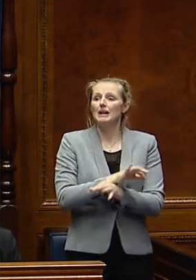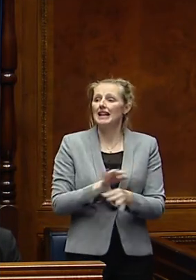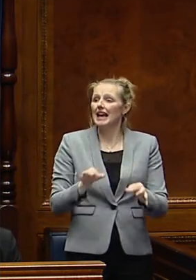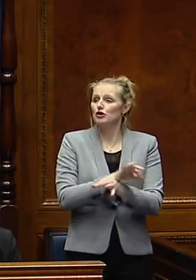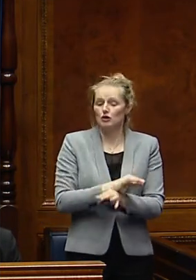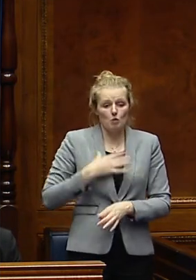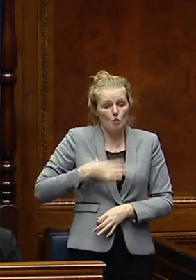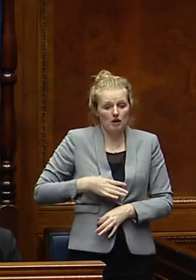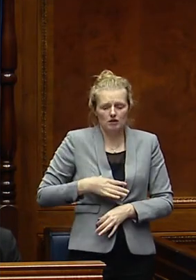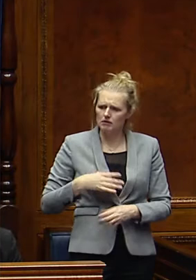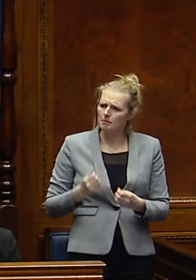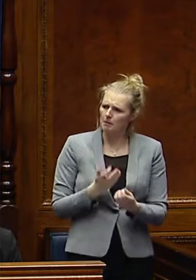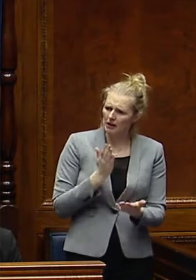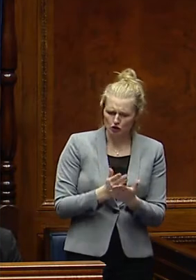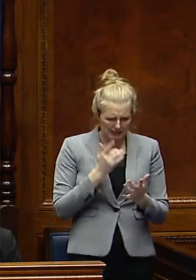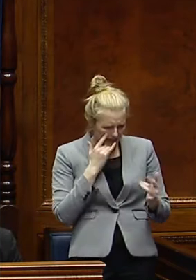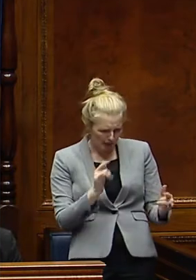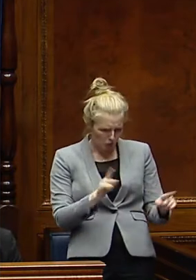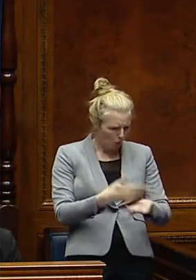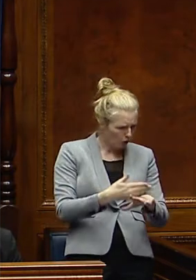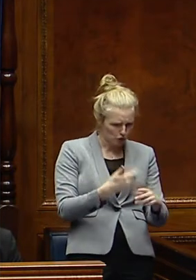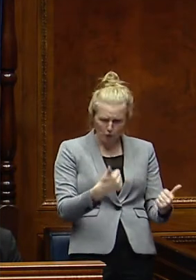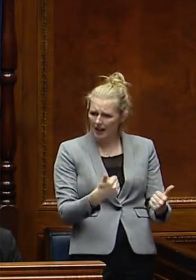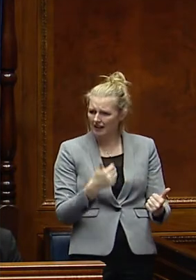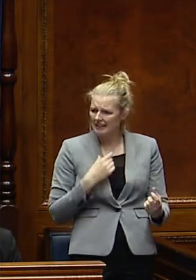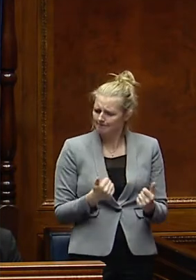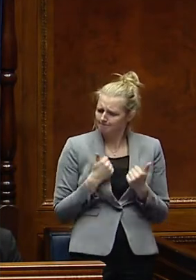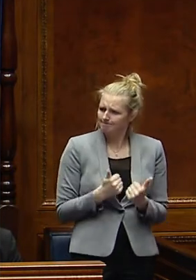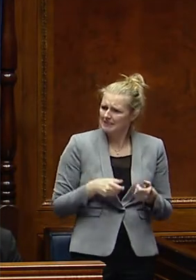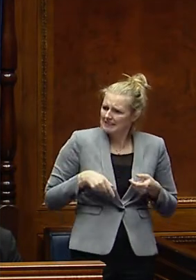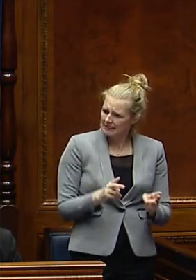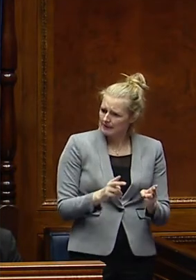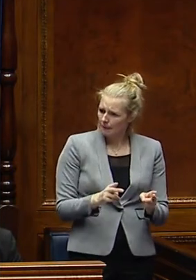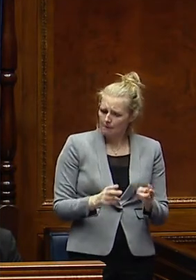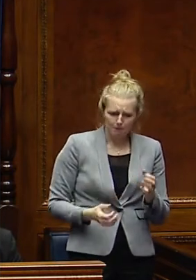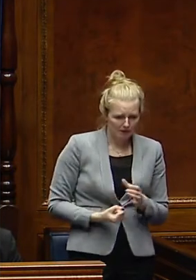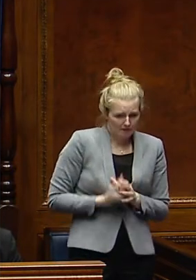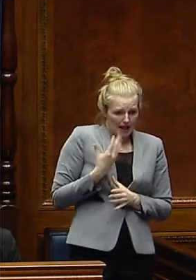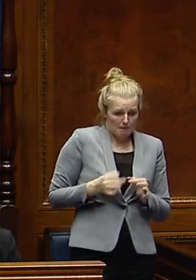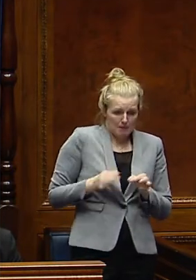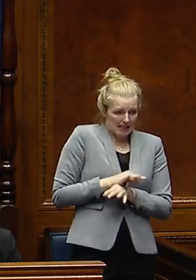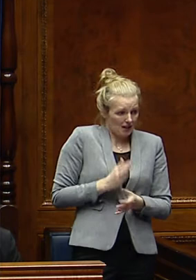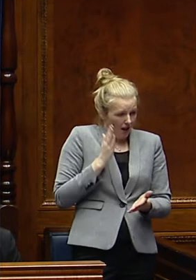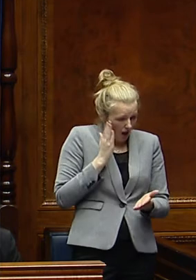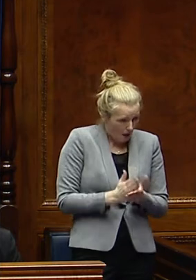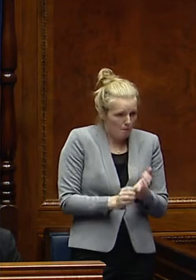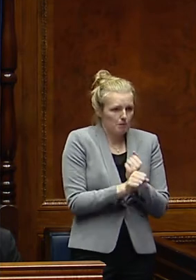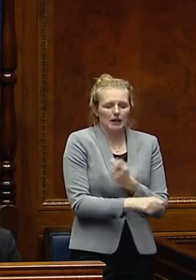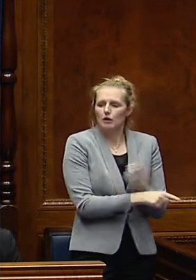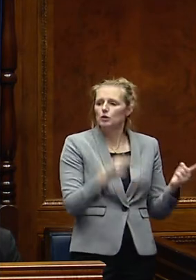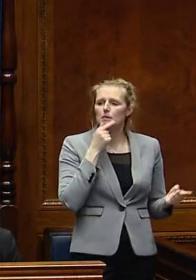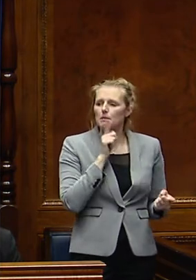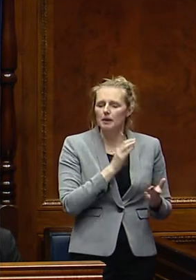forward, is to really test what works well, really test and develop mitigations that protect the most vulnerable